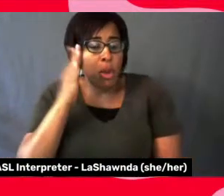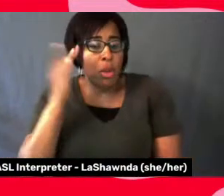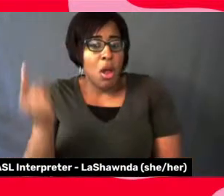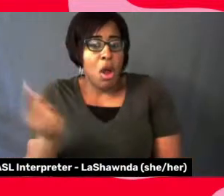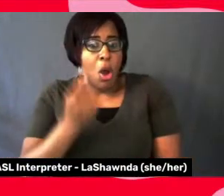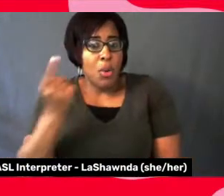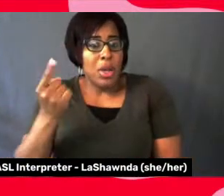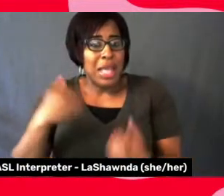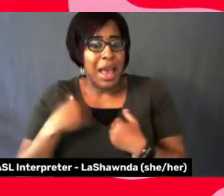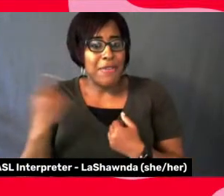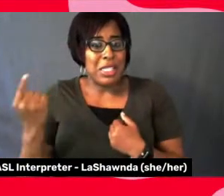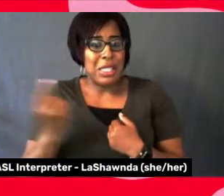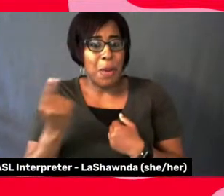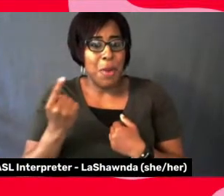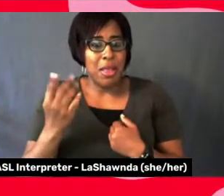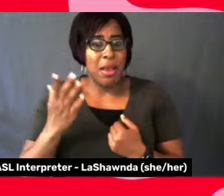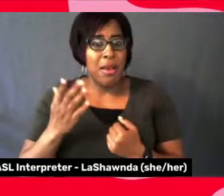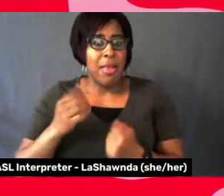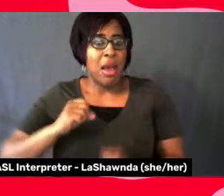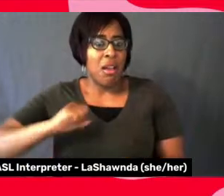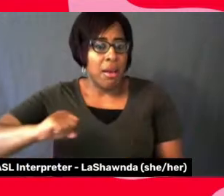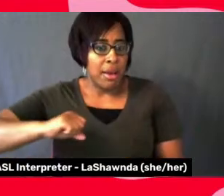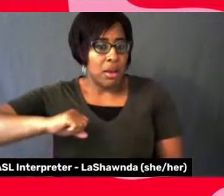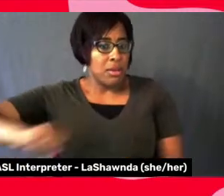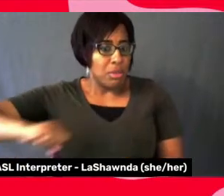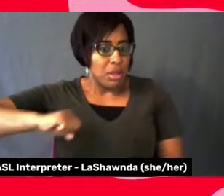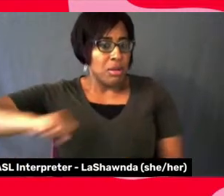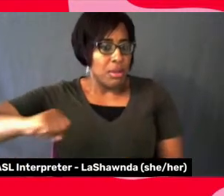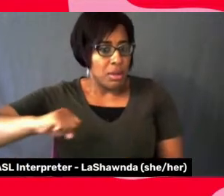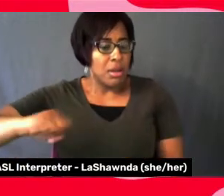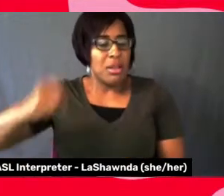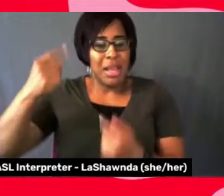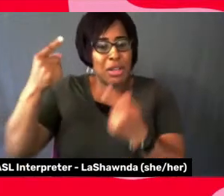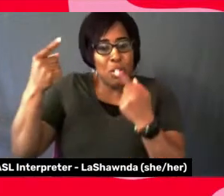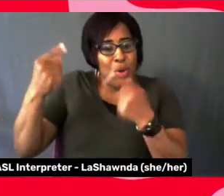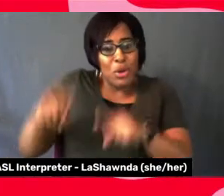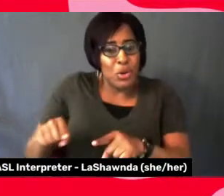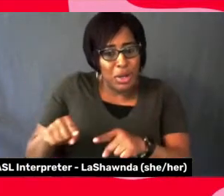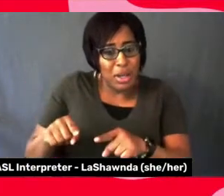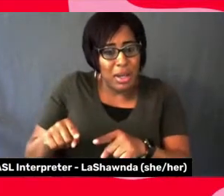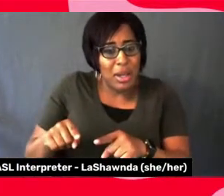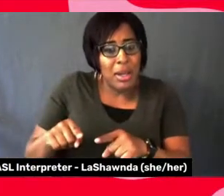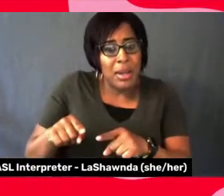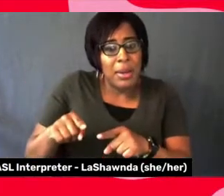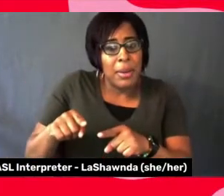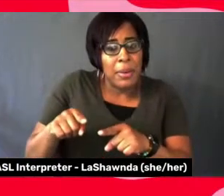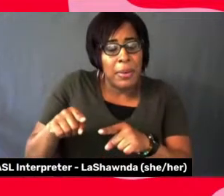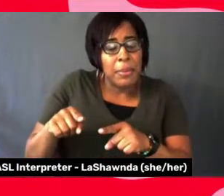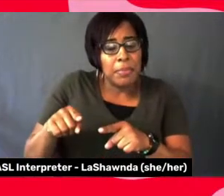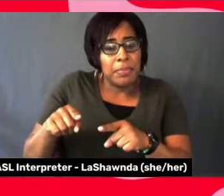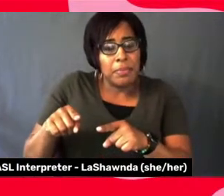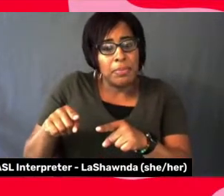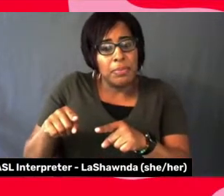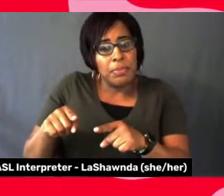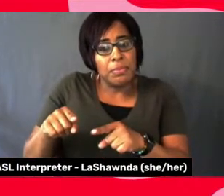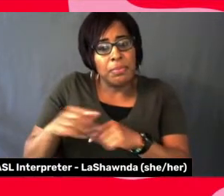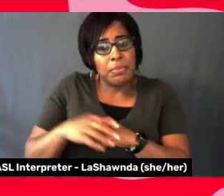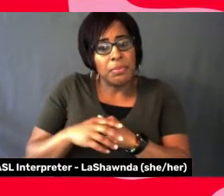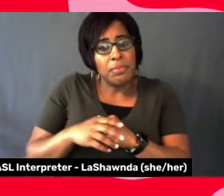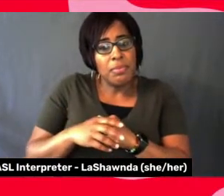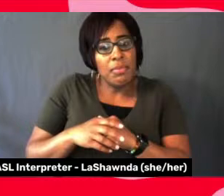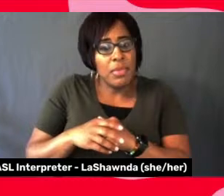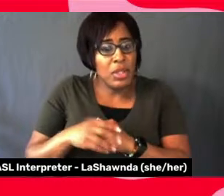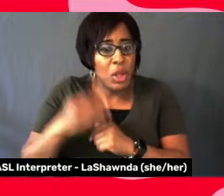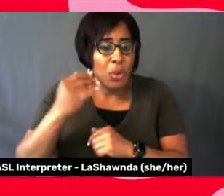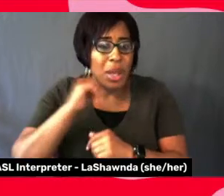really pushes back and does not agree with the position that you've taken if you're in a position to do that and be, um, influential